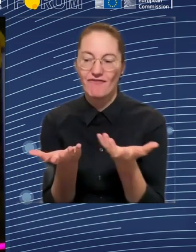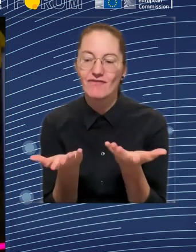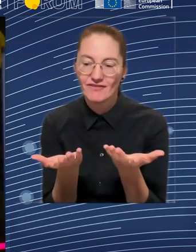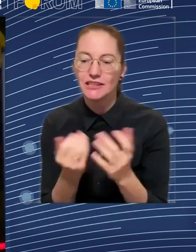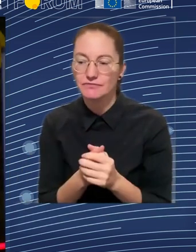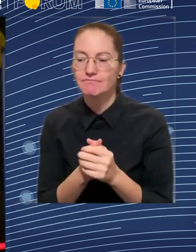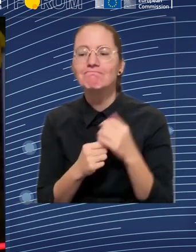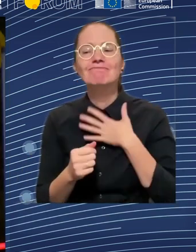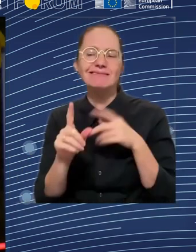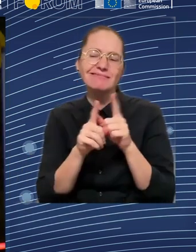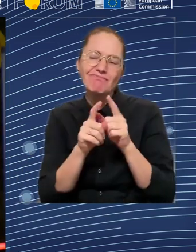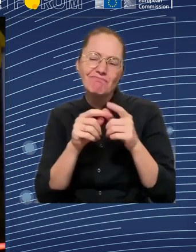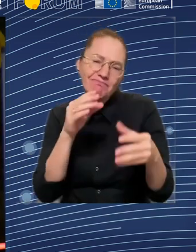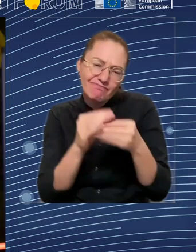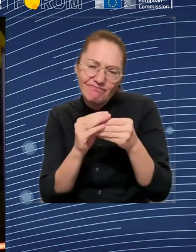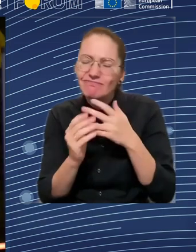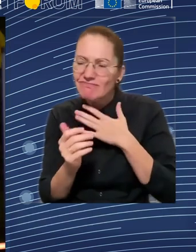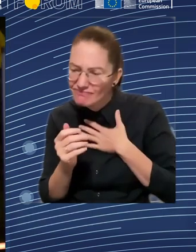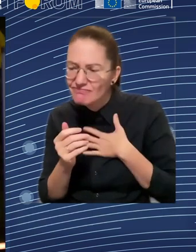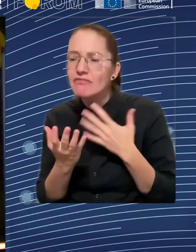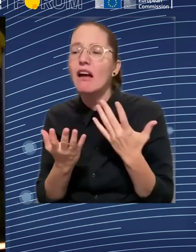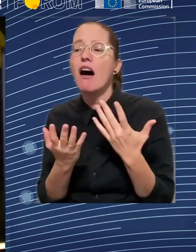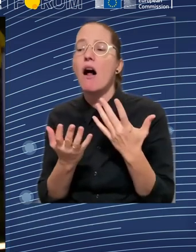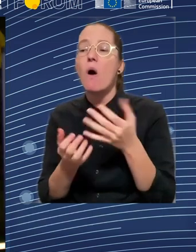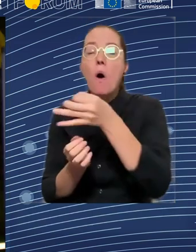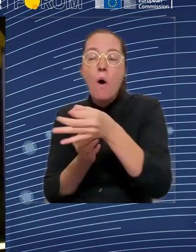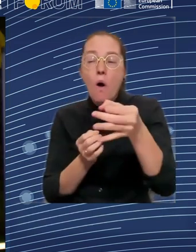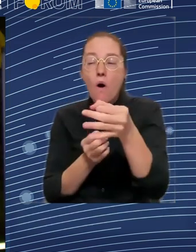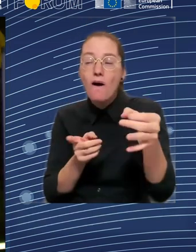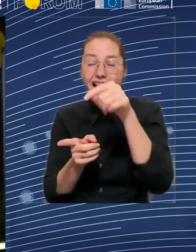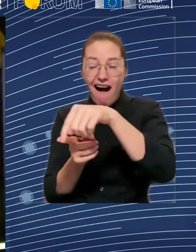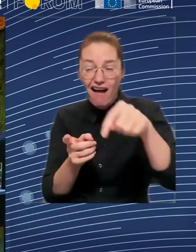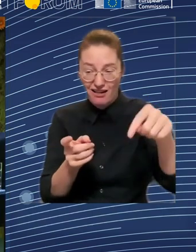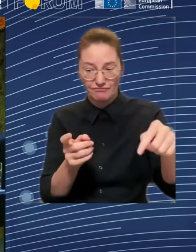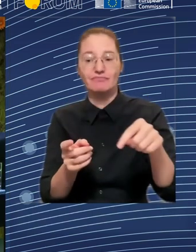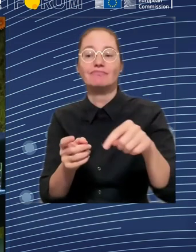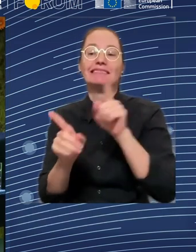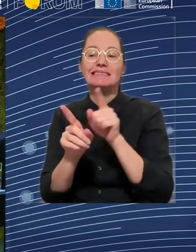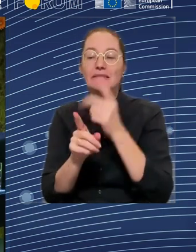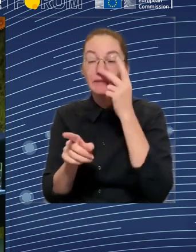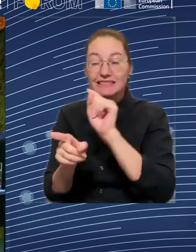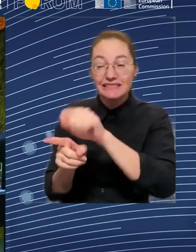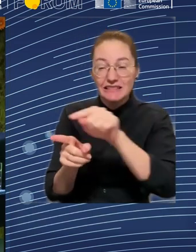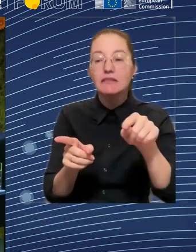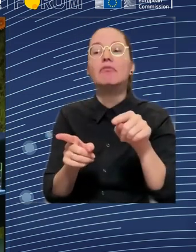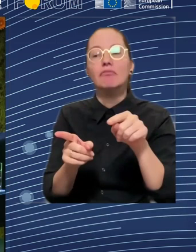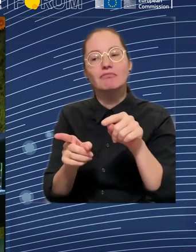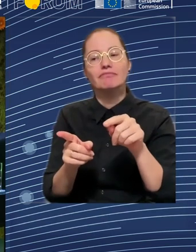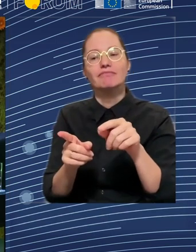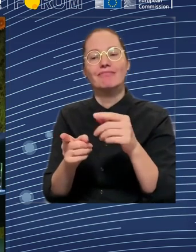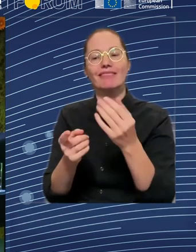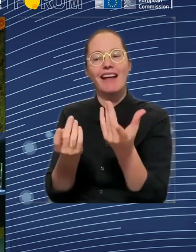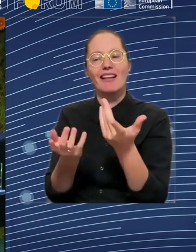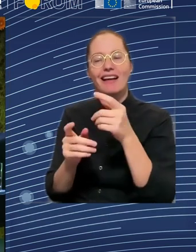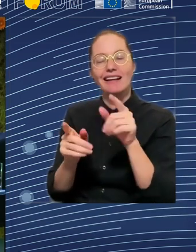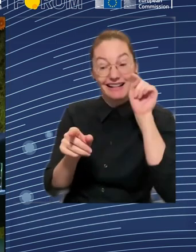with predictability, with awareness that they are supported, and they are supported at local,